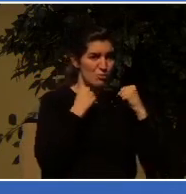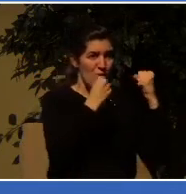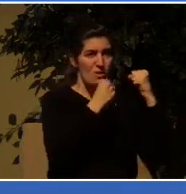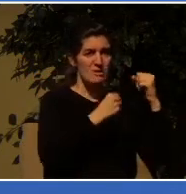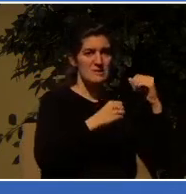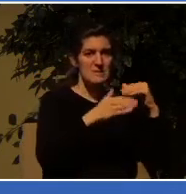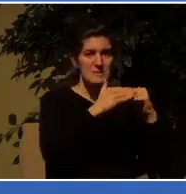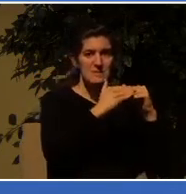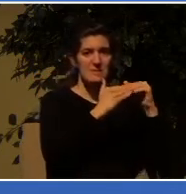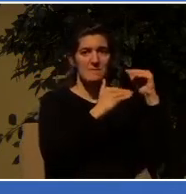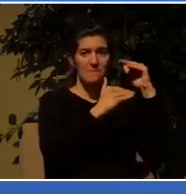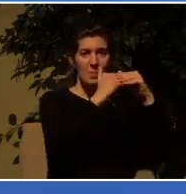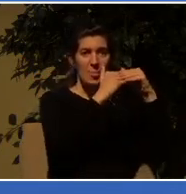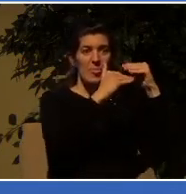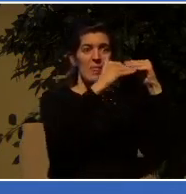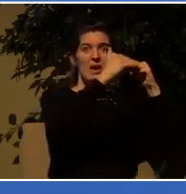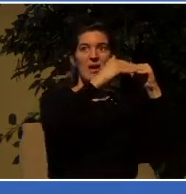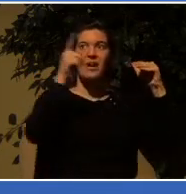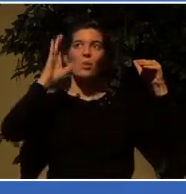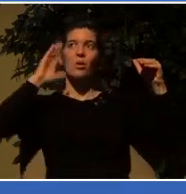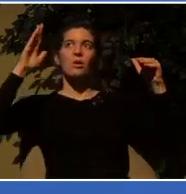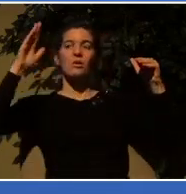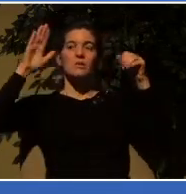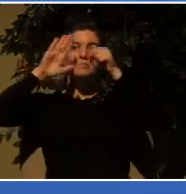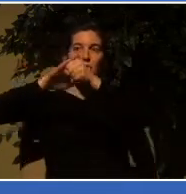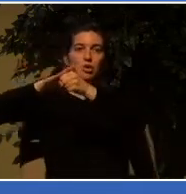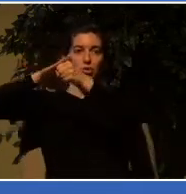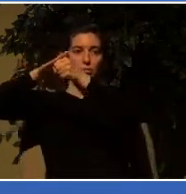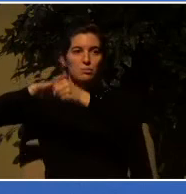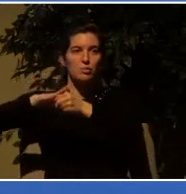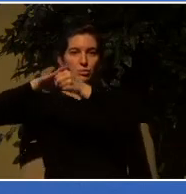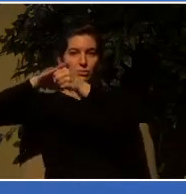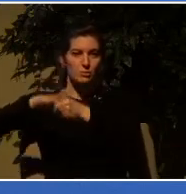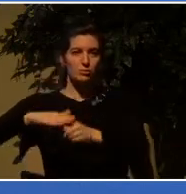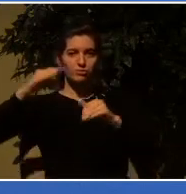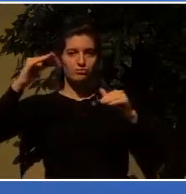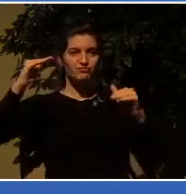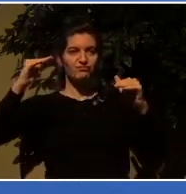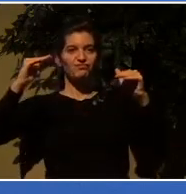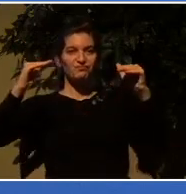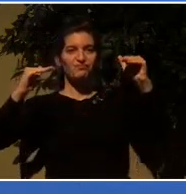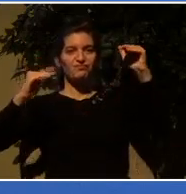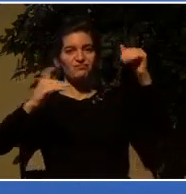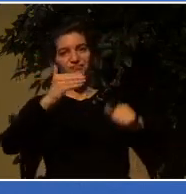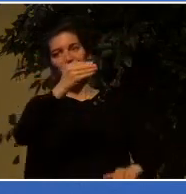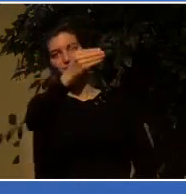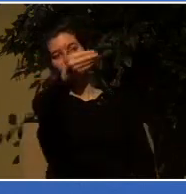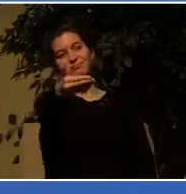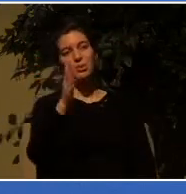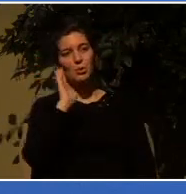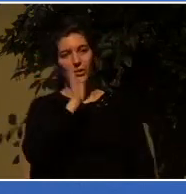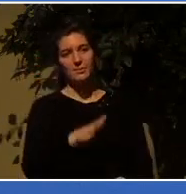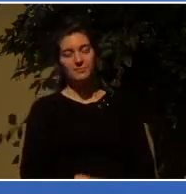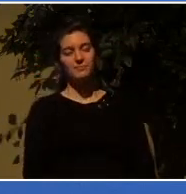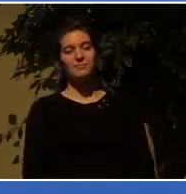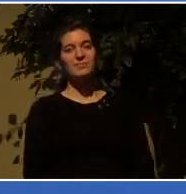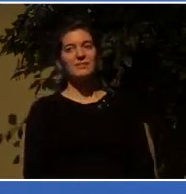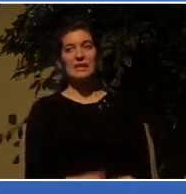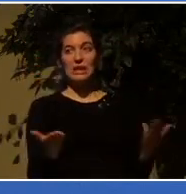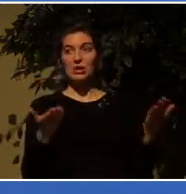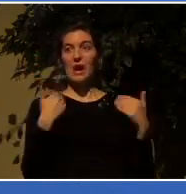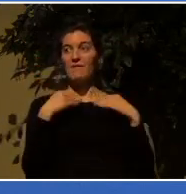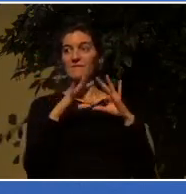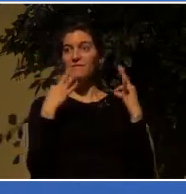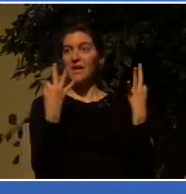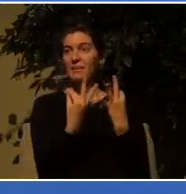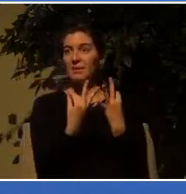pushed into the ground. We have a family here, but they're right now in the